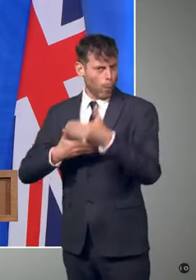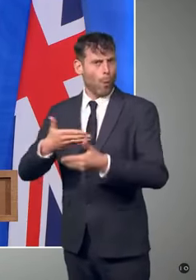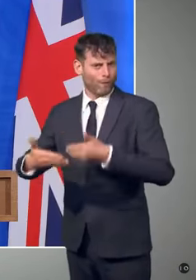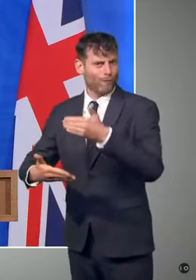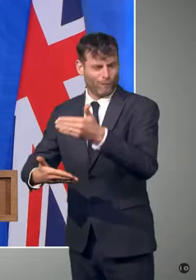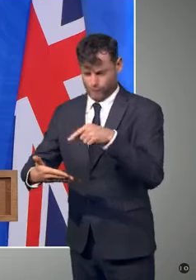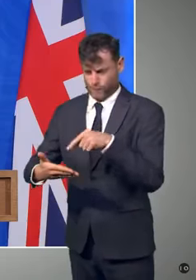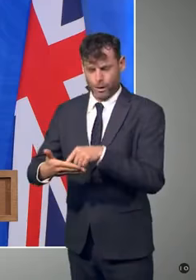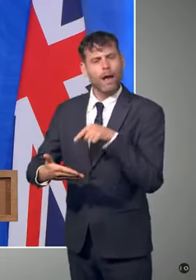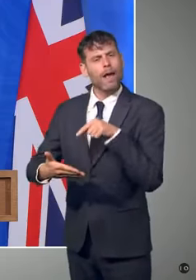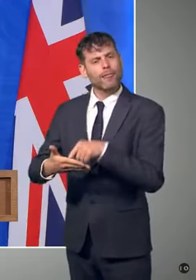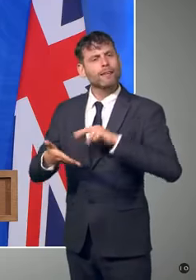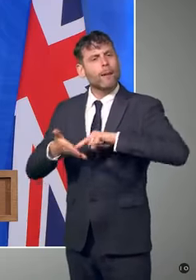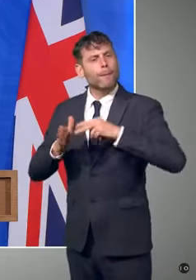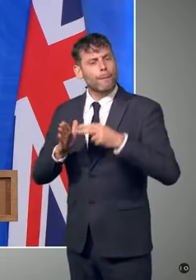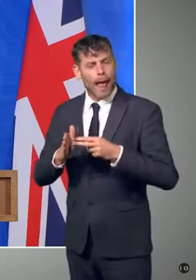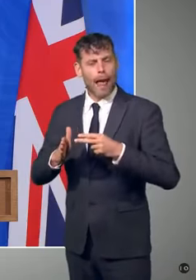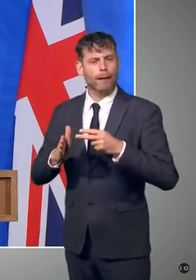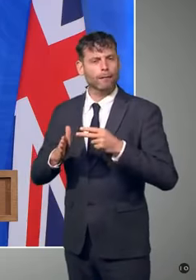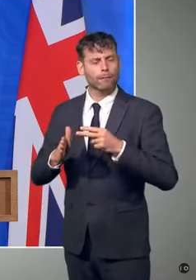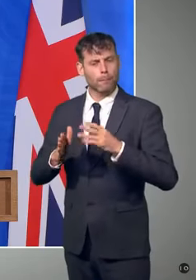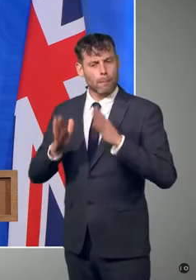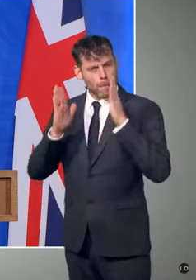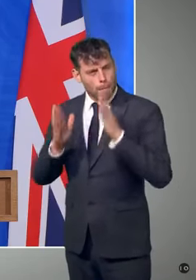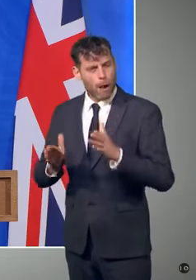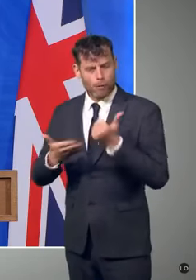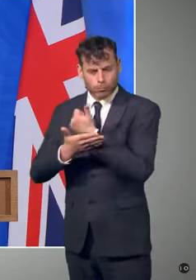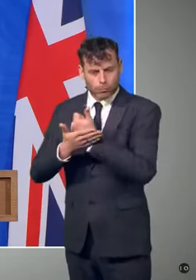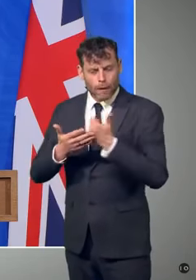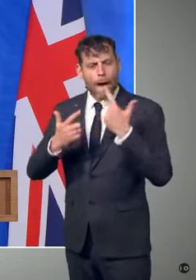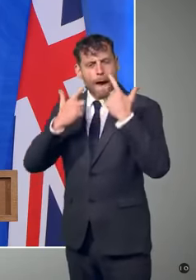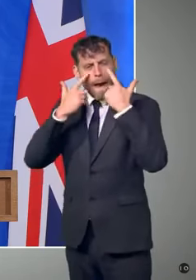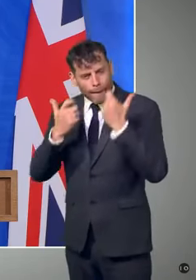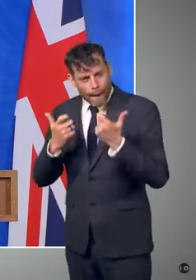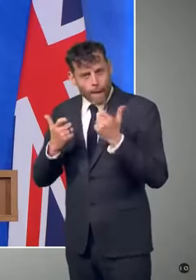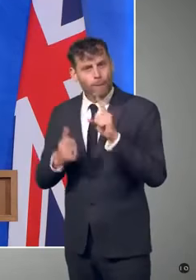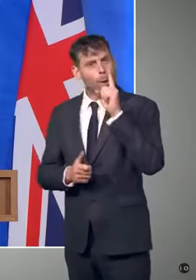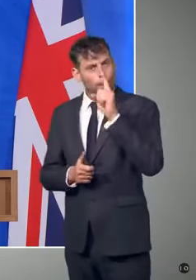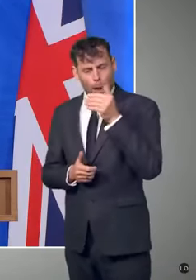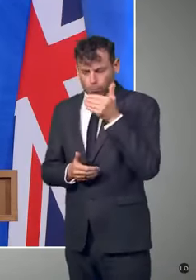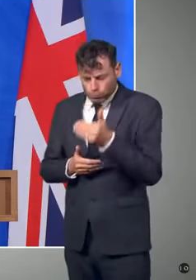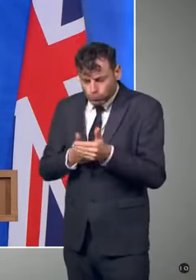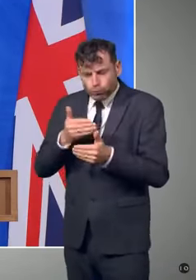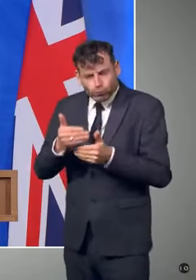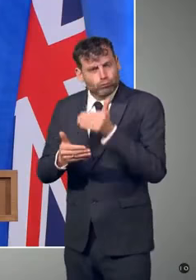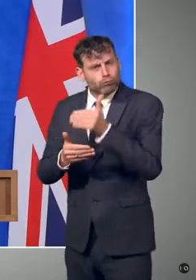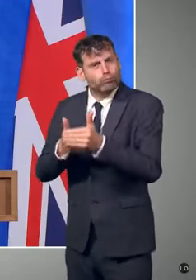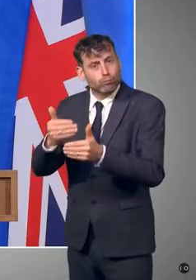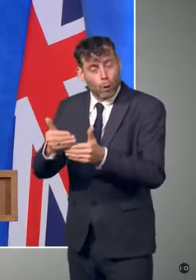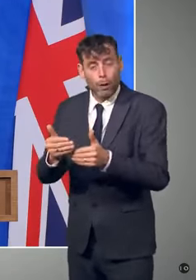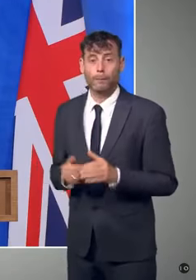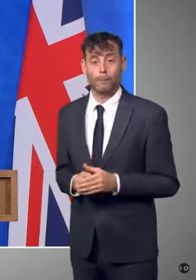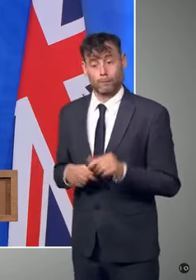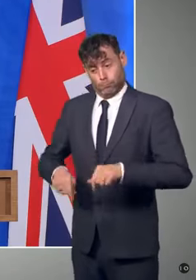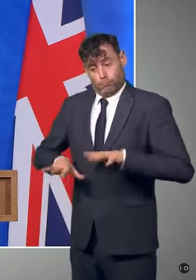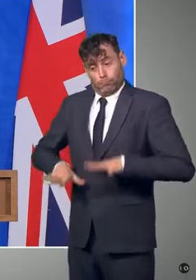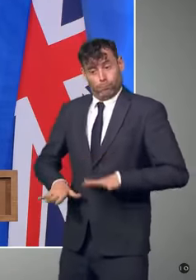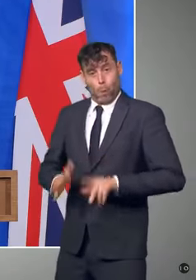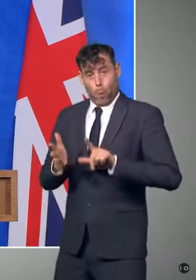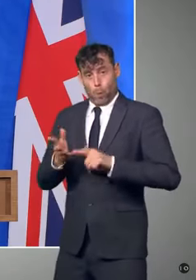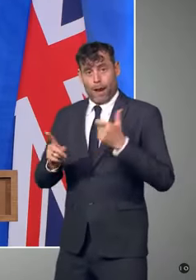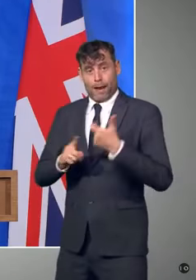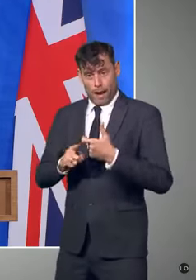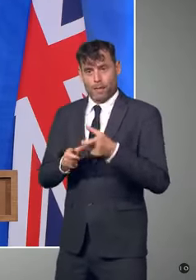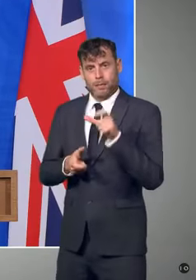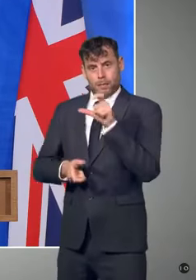have set out. But the majority of scientific opinion in this country is still firmly of the view that there